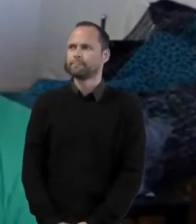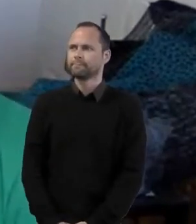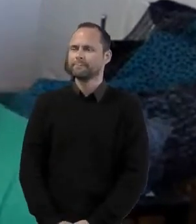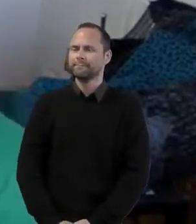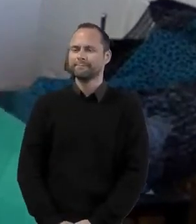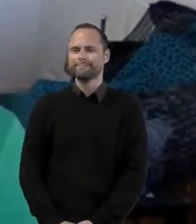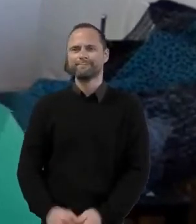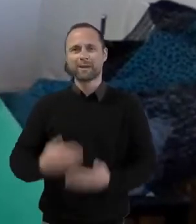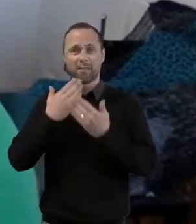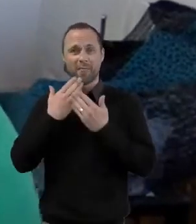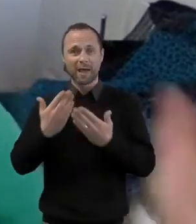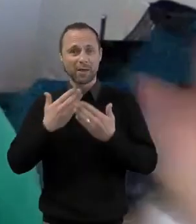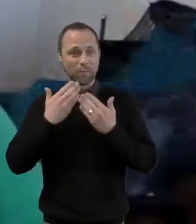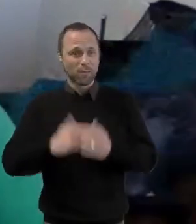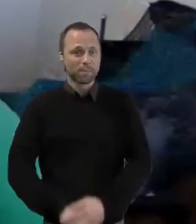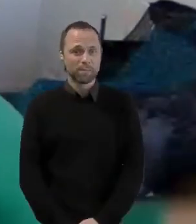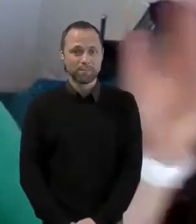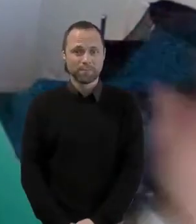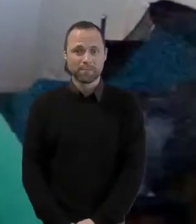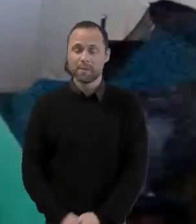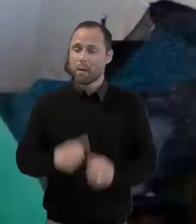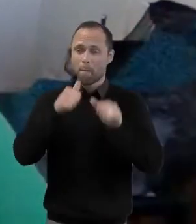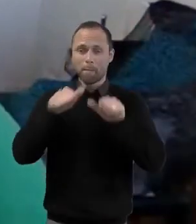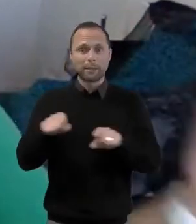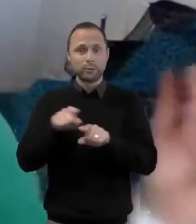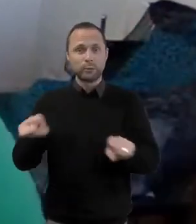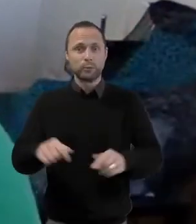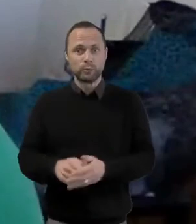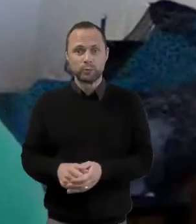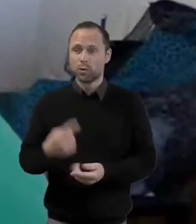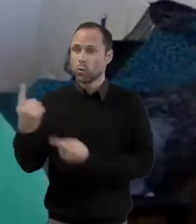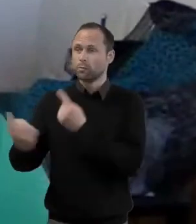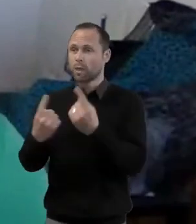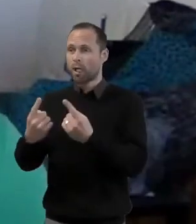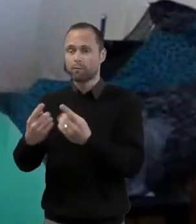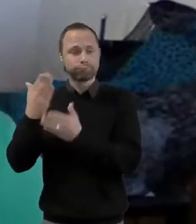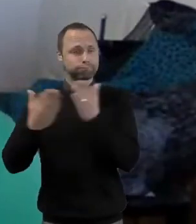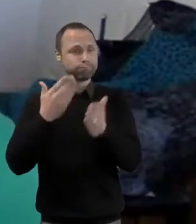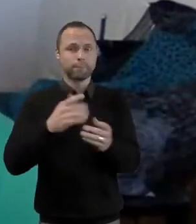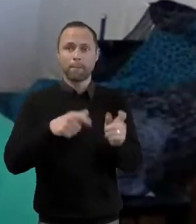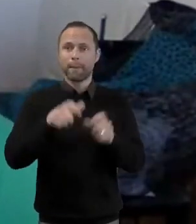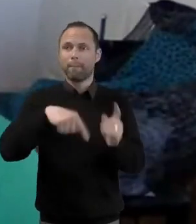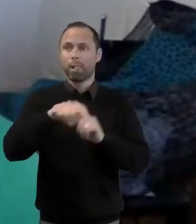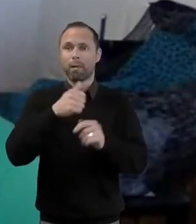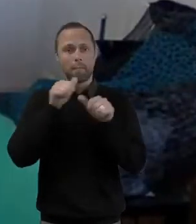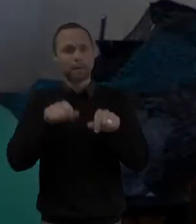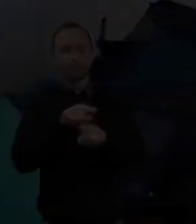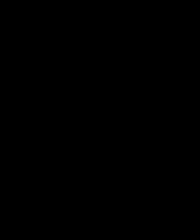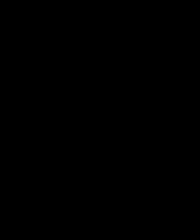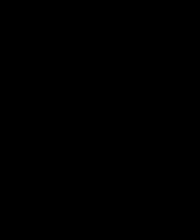Thank you. Be blessed, be a blessing, and keep Jesus at the heart of everything.